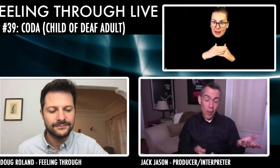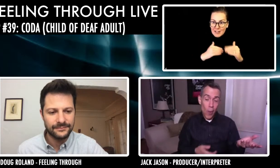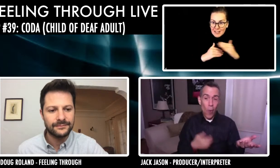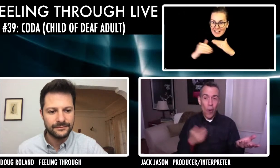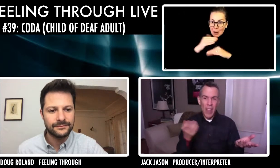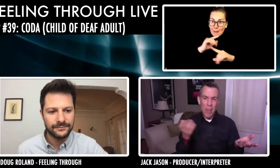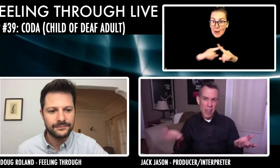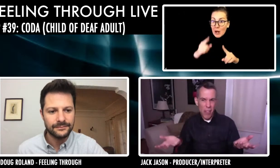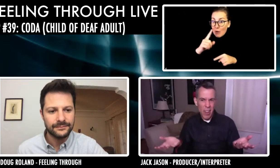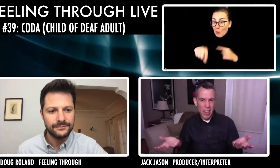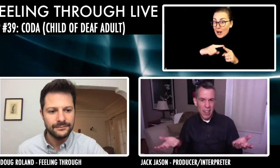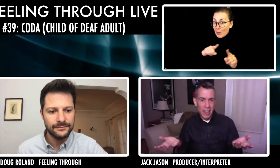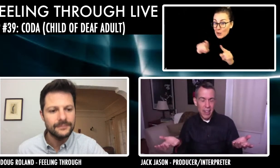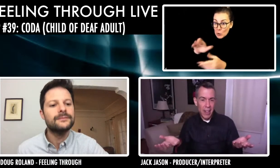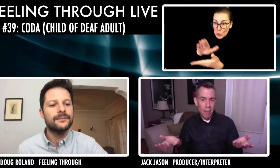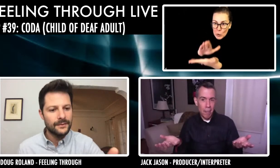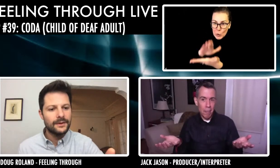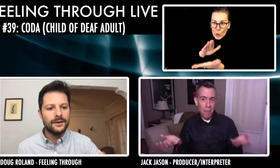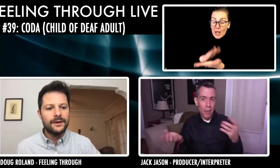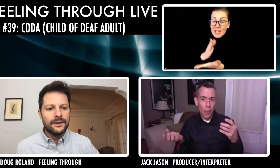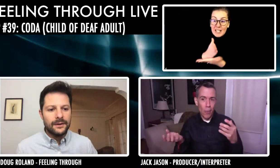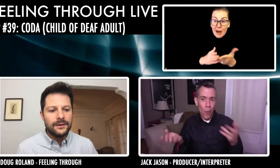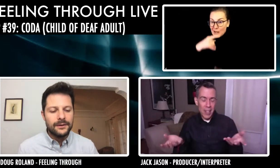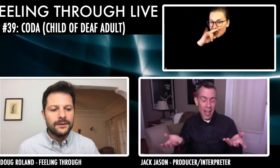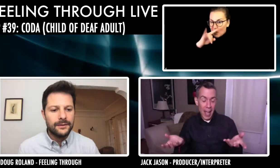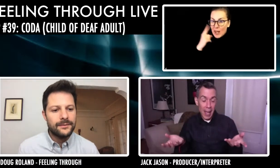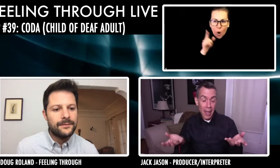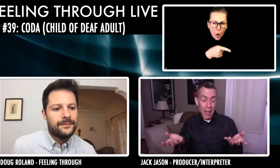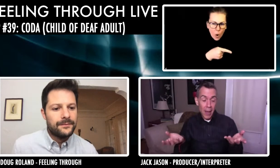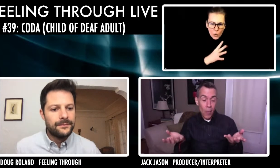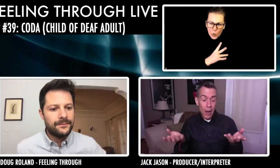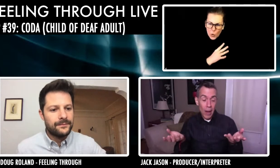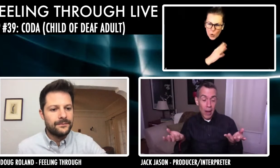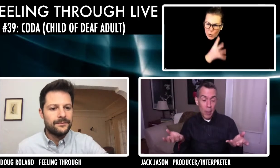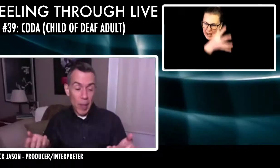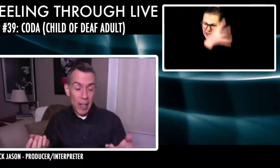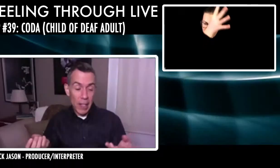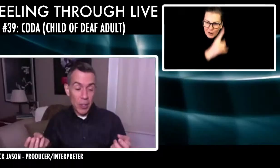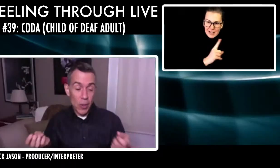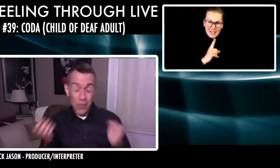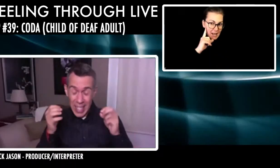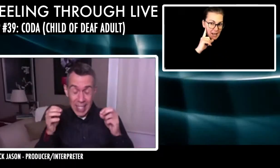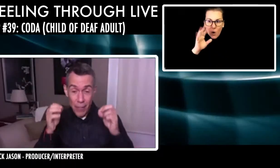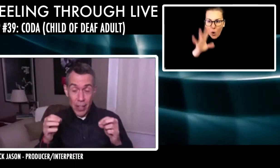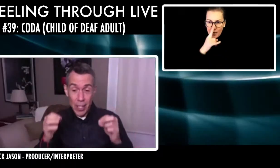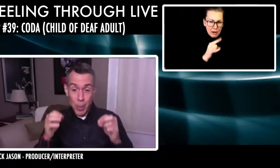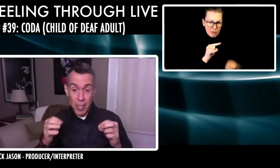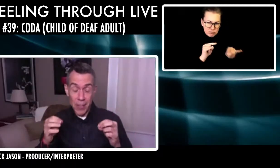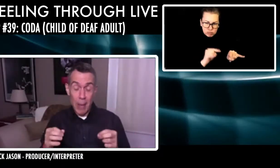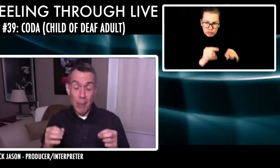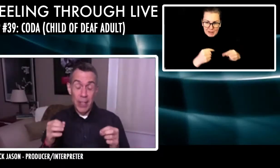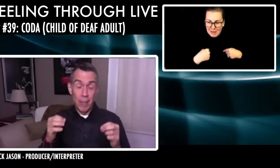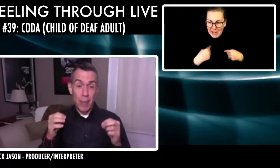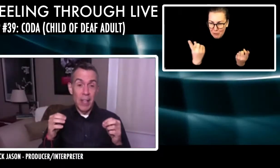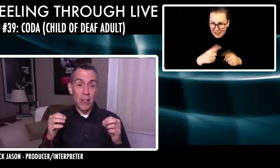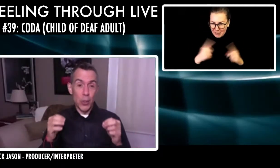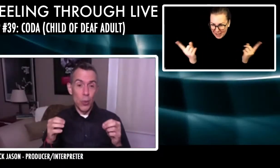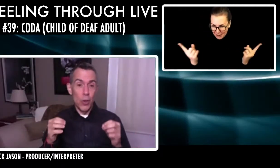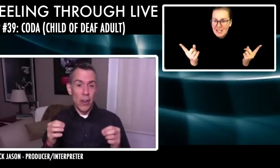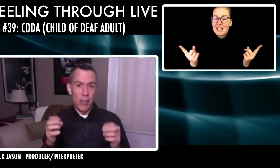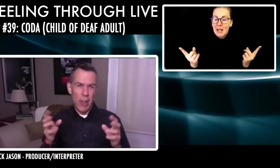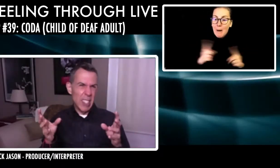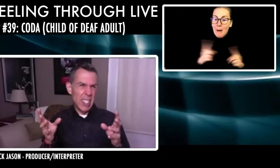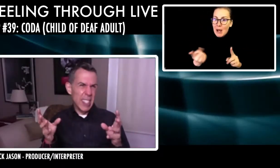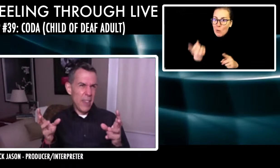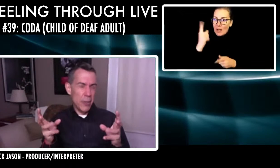or they made fun. Um, one day, uh, I remember playing on this. This is a very specific memory being on the